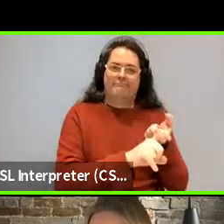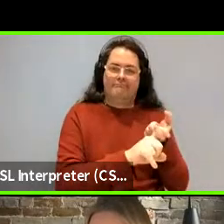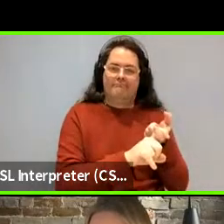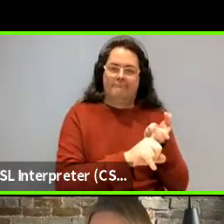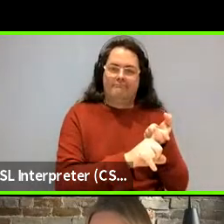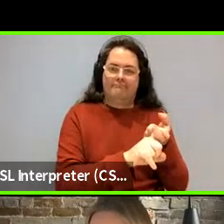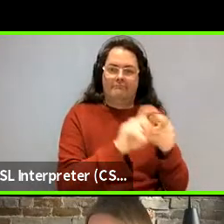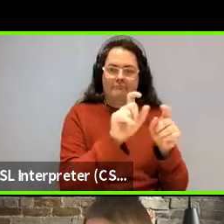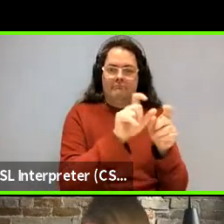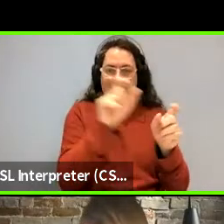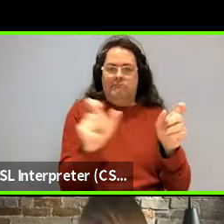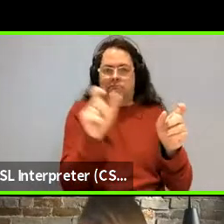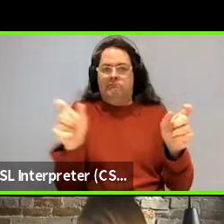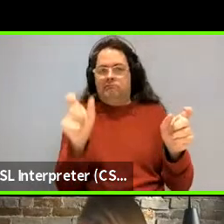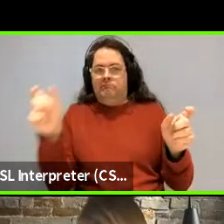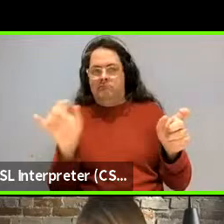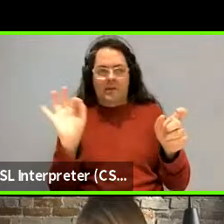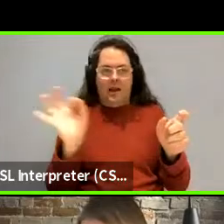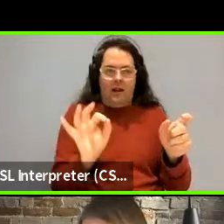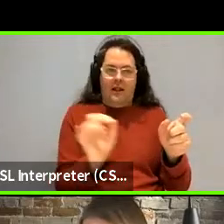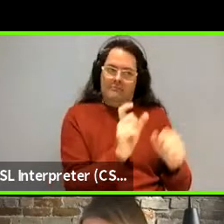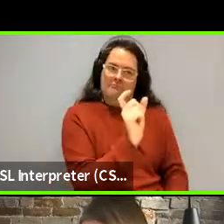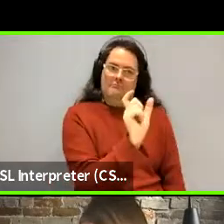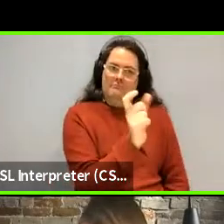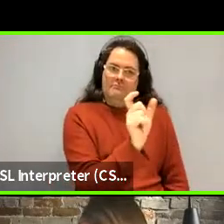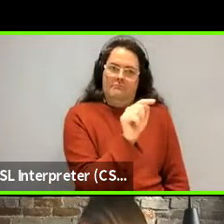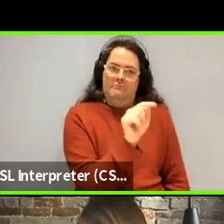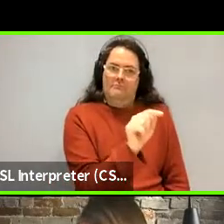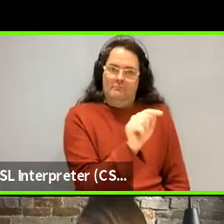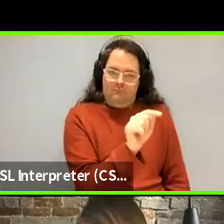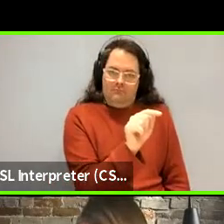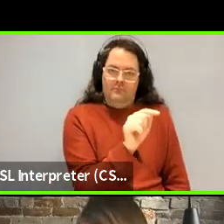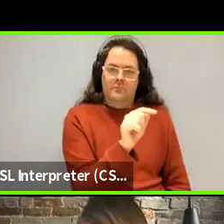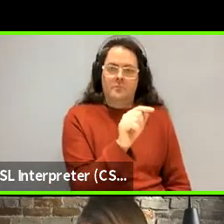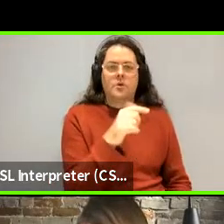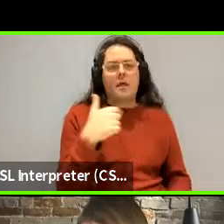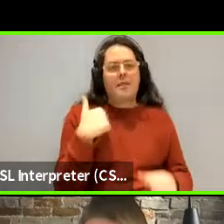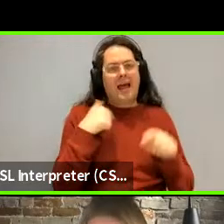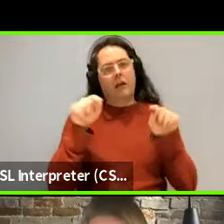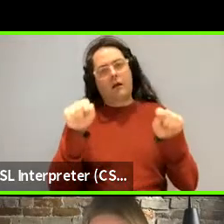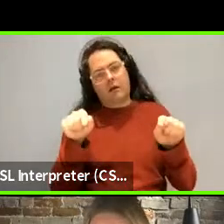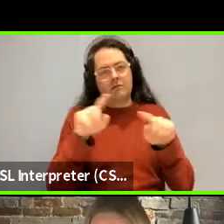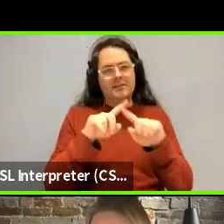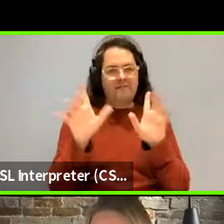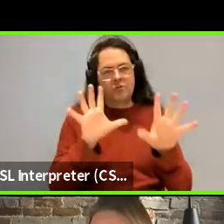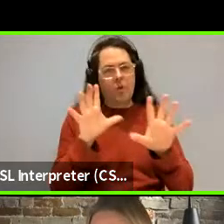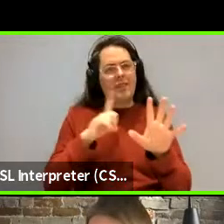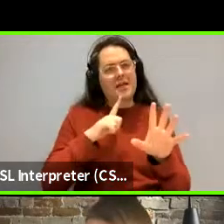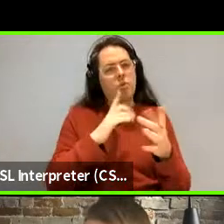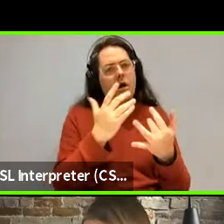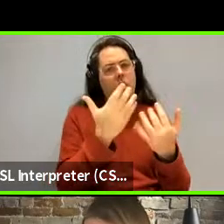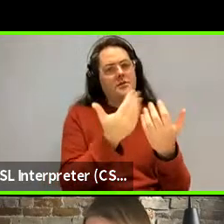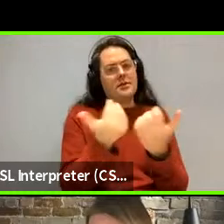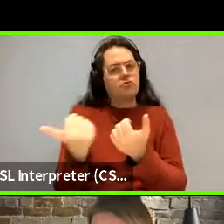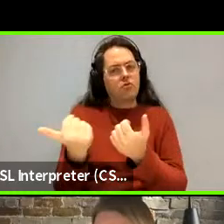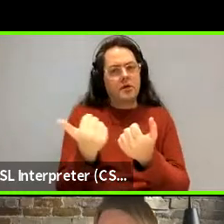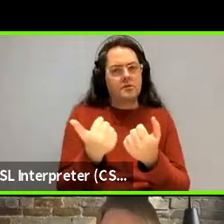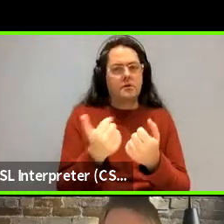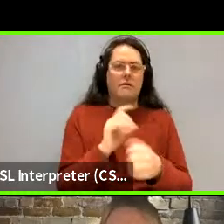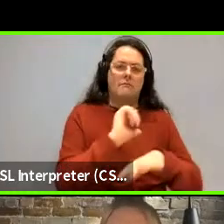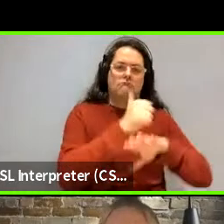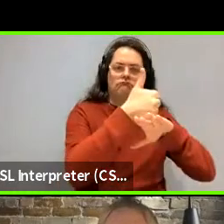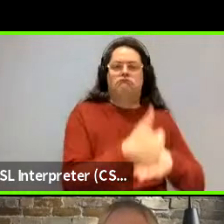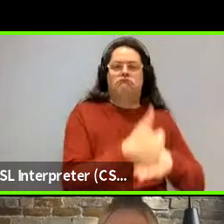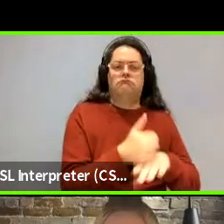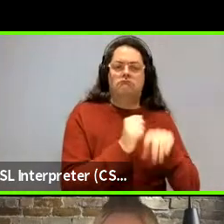there. mean, was, and so the other ones are places where there's composition. So that's, that's how I was breaking it between sort of, here's our fundamental,